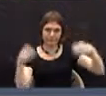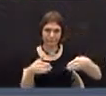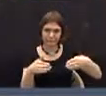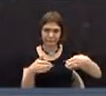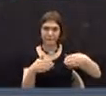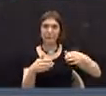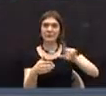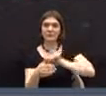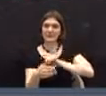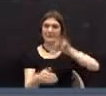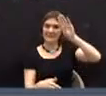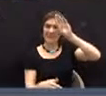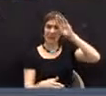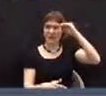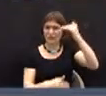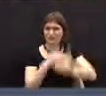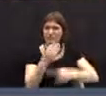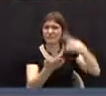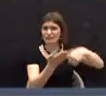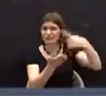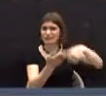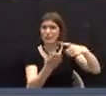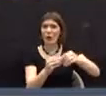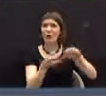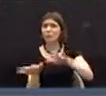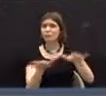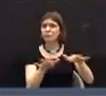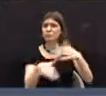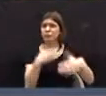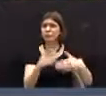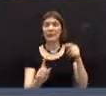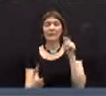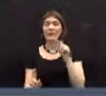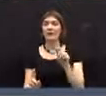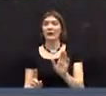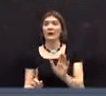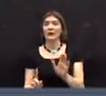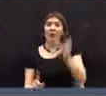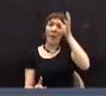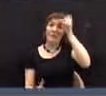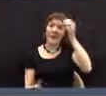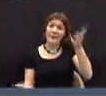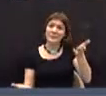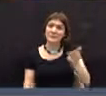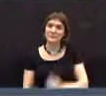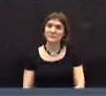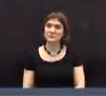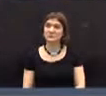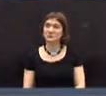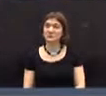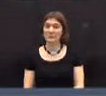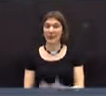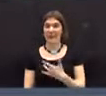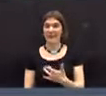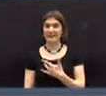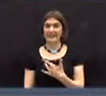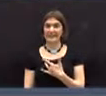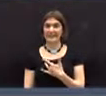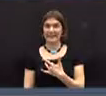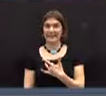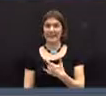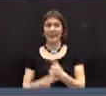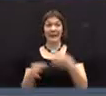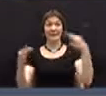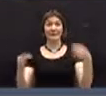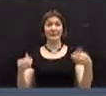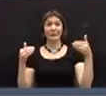in this manner. This common sense, to me, does not feel like the way to